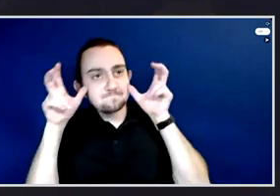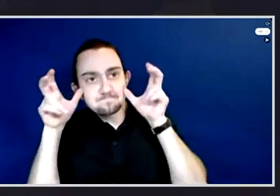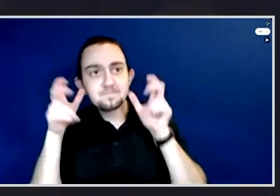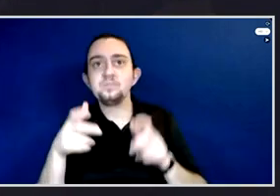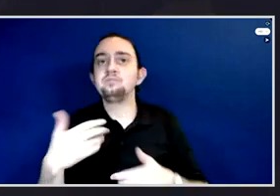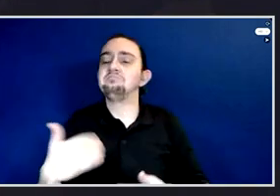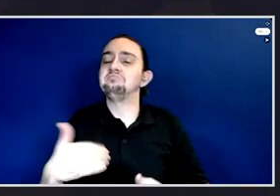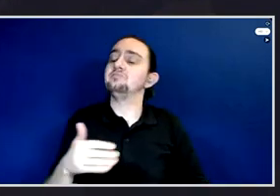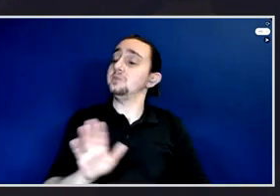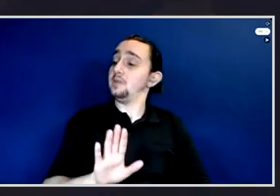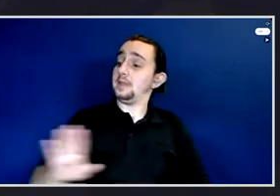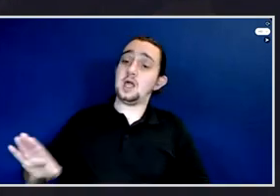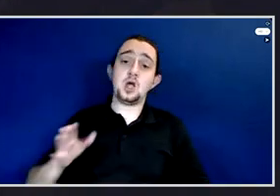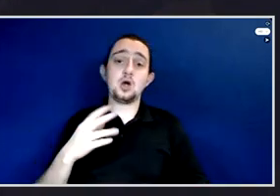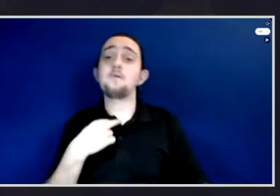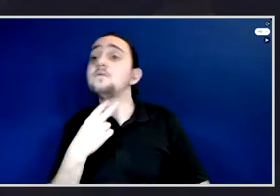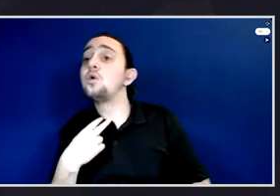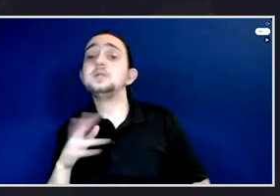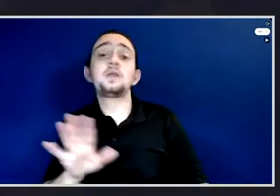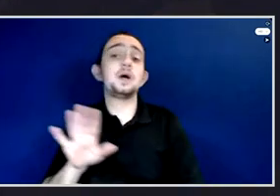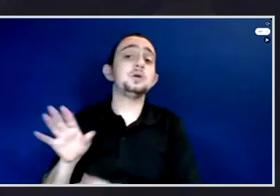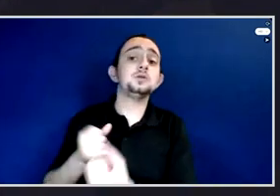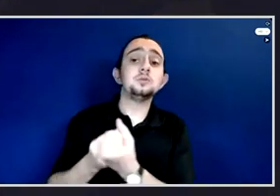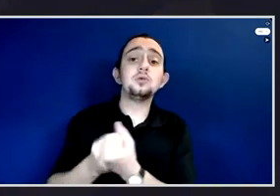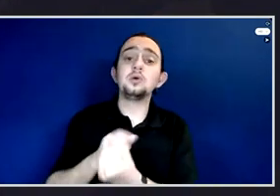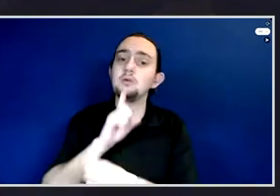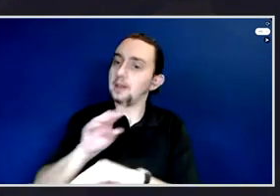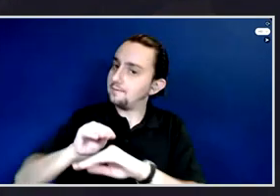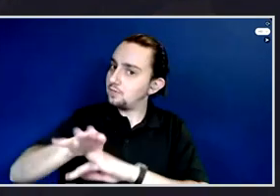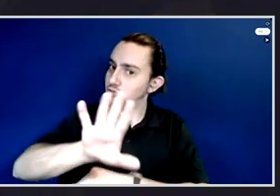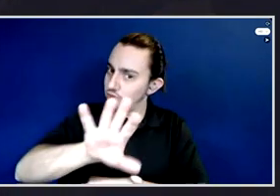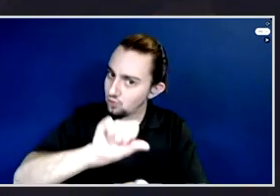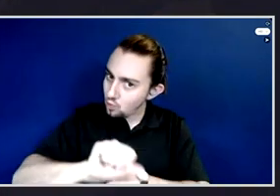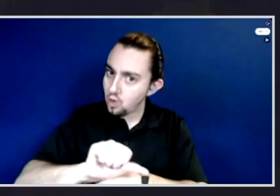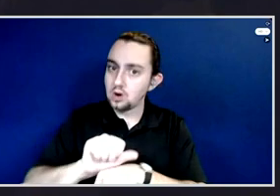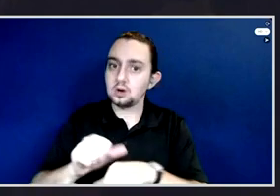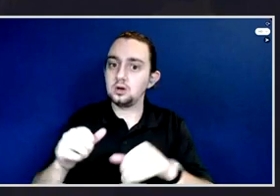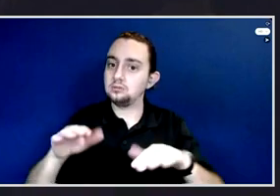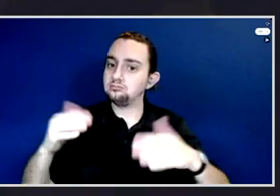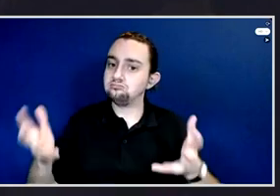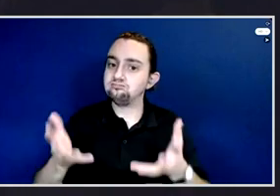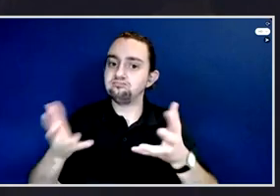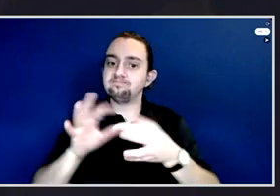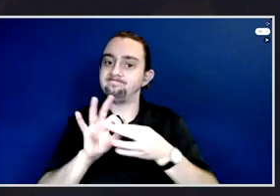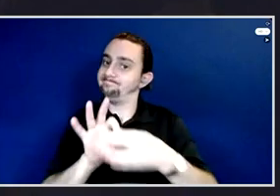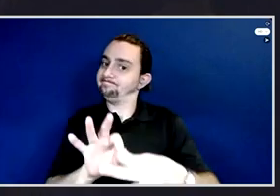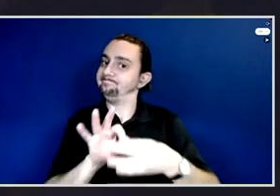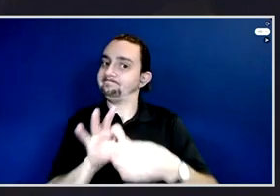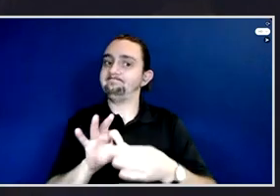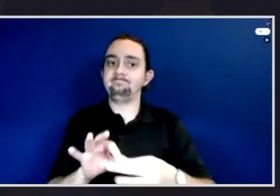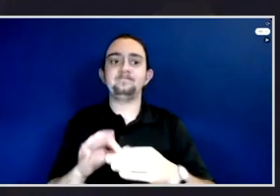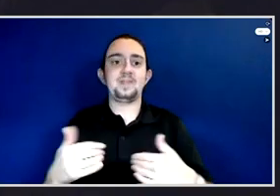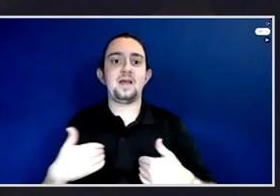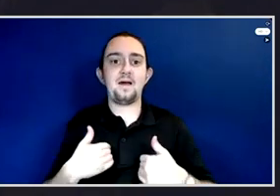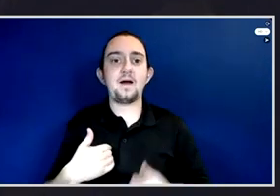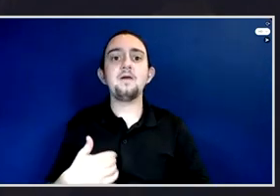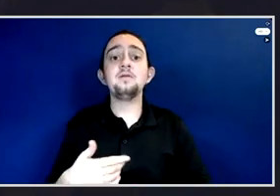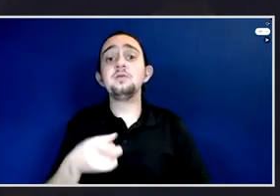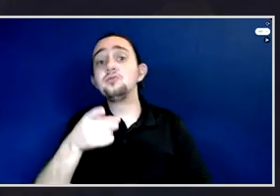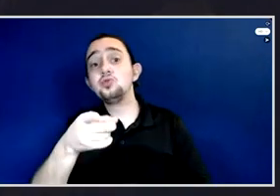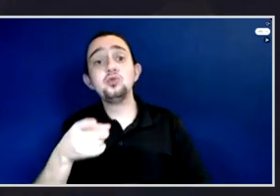difference in the work that you're doing, to make sure that when those who are shining a light through whatever means on corruption